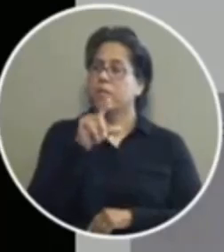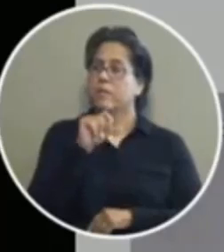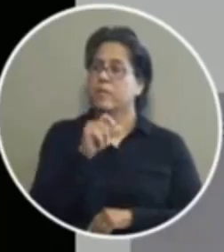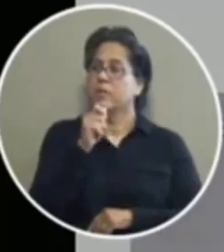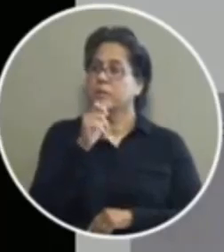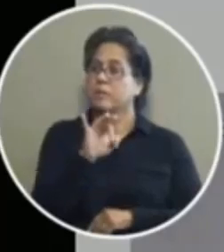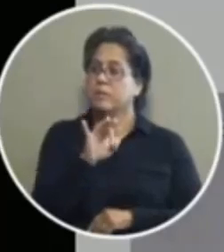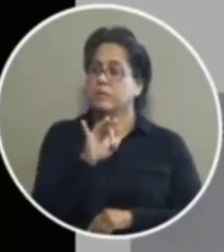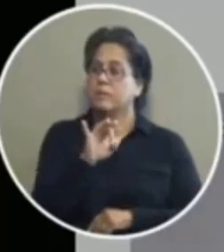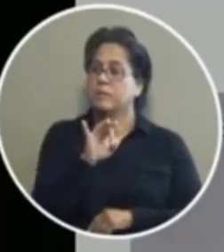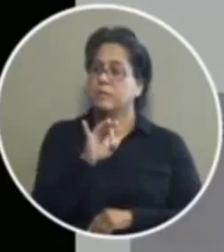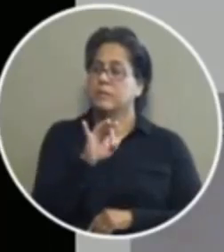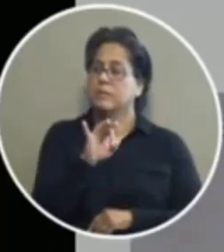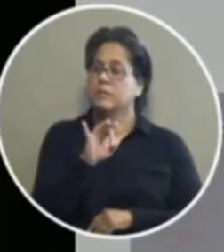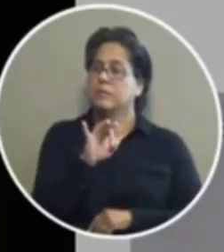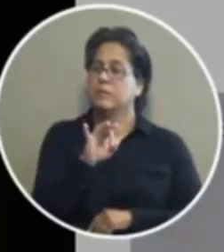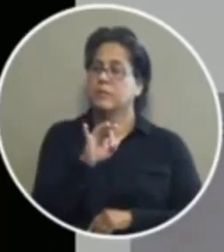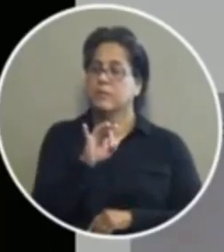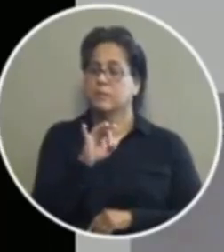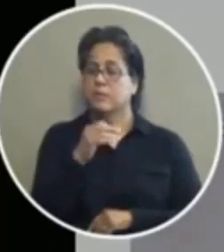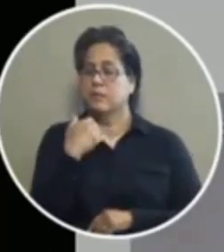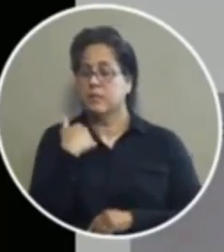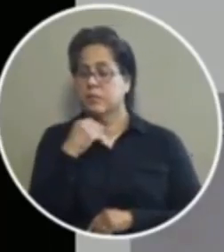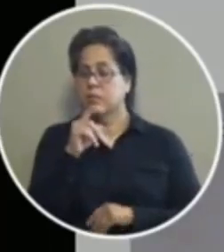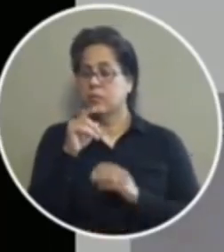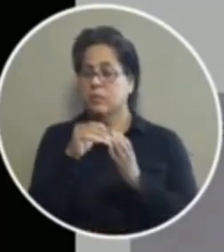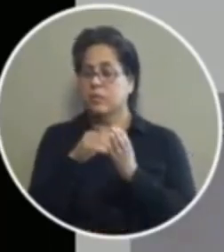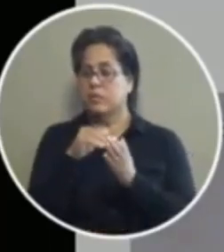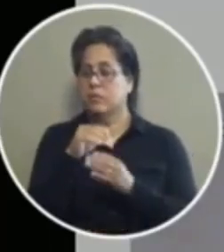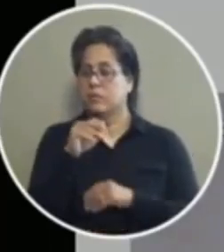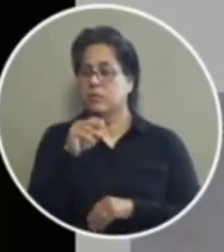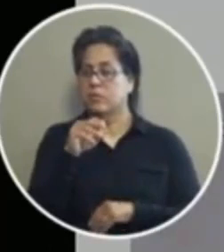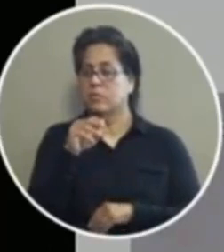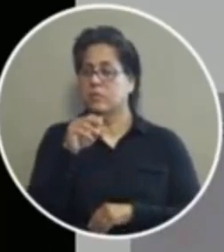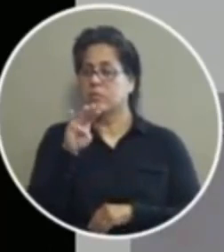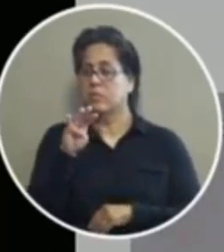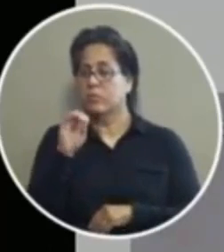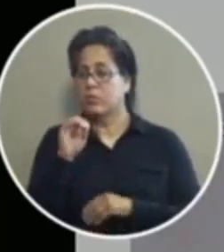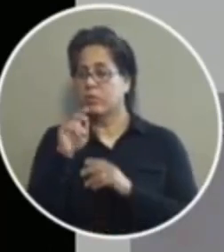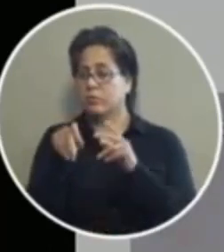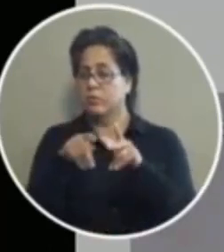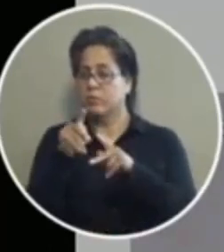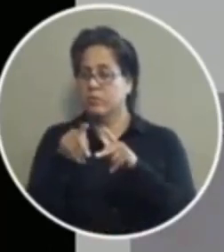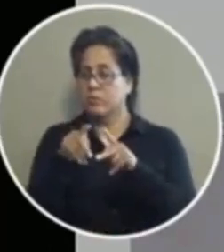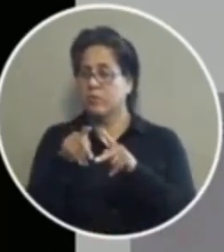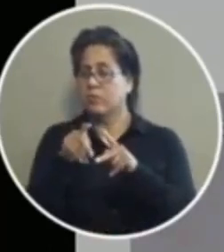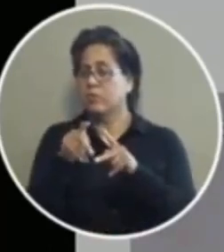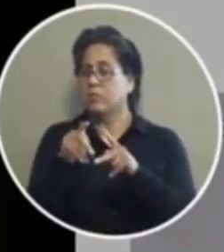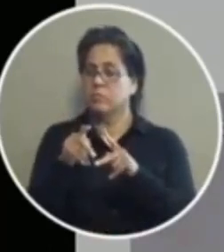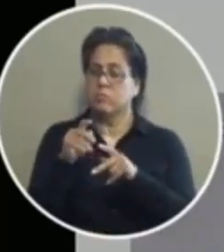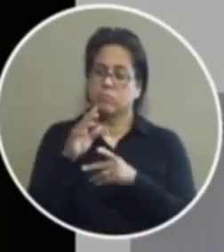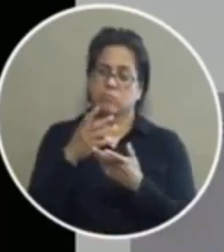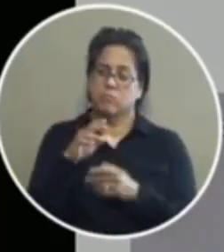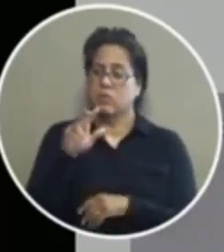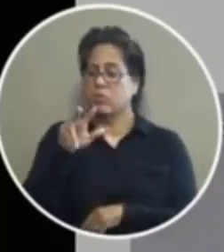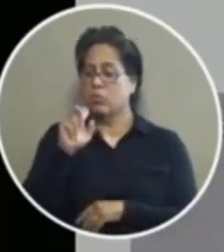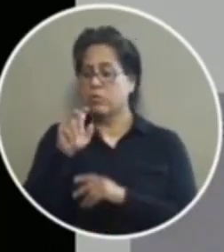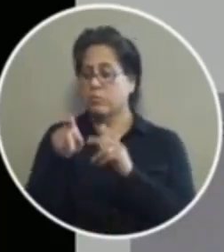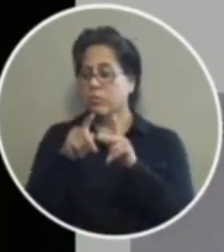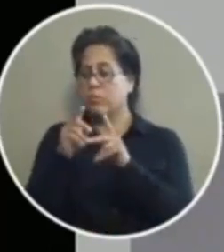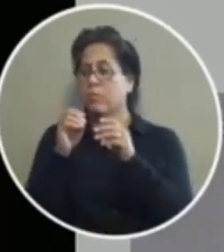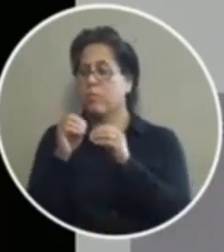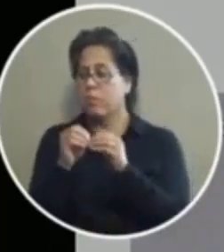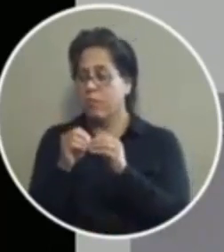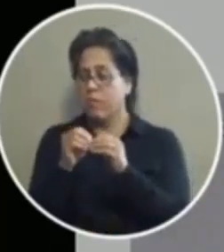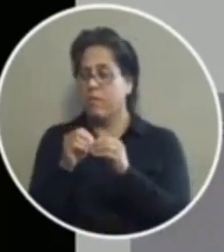we arrested 1640 people that's up by about 300 people from the previous year